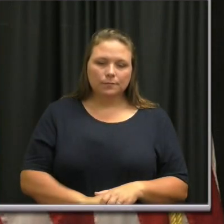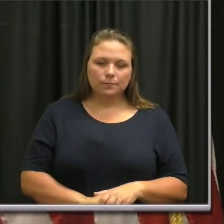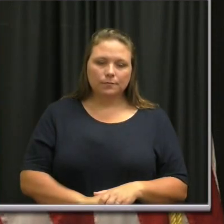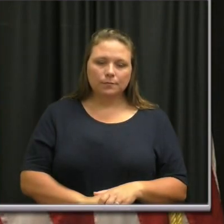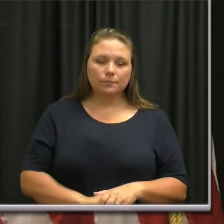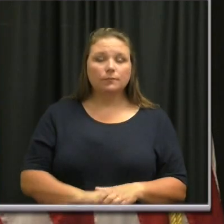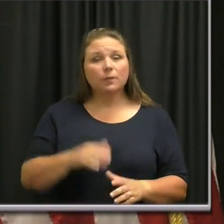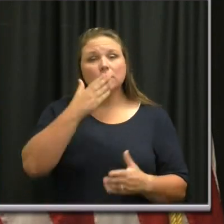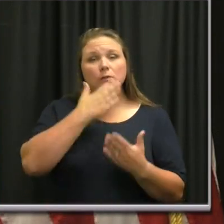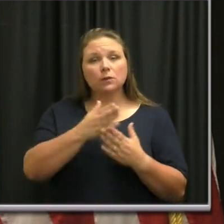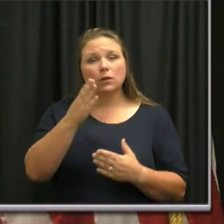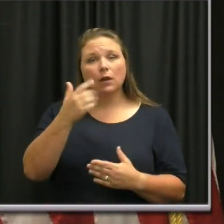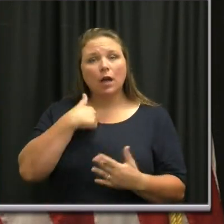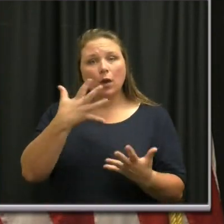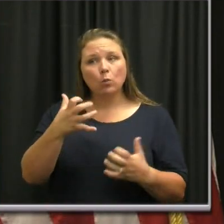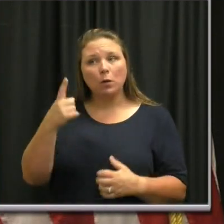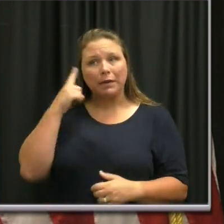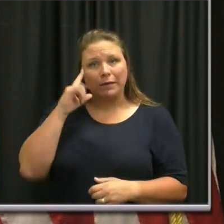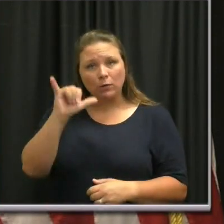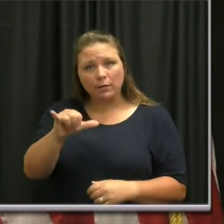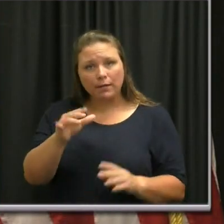good for me to hear it. Um,